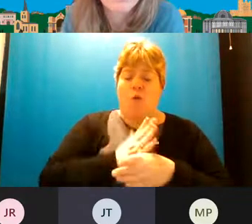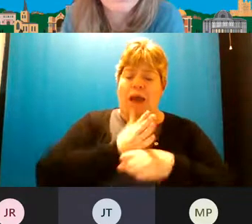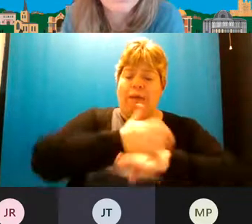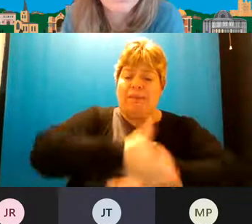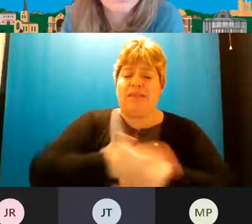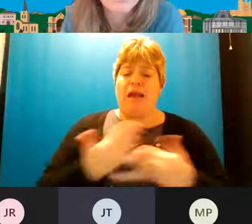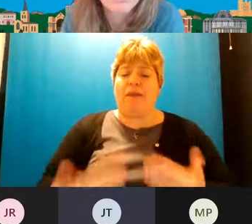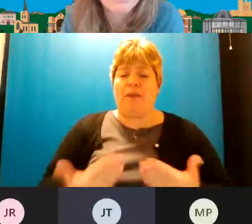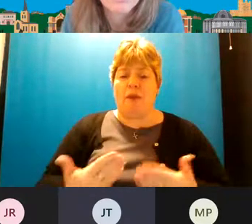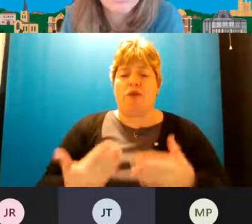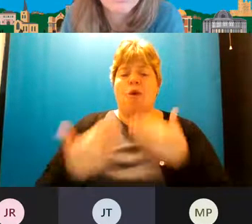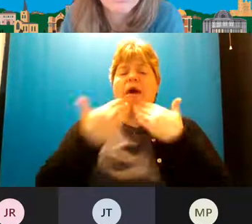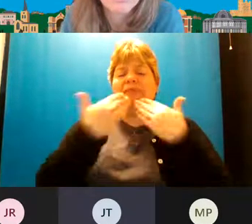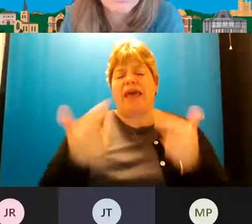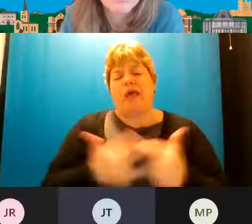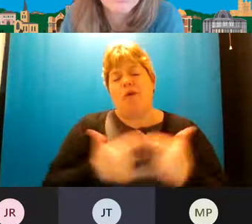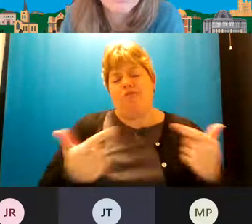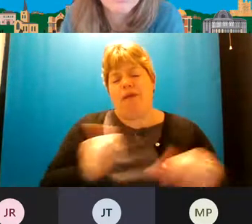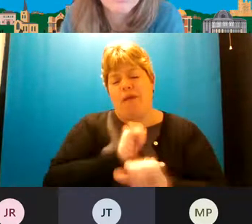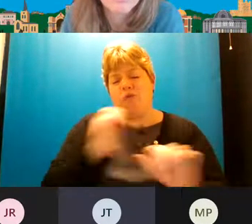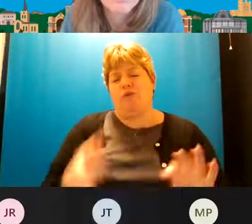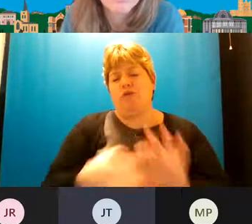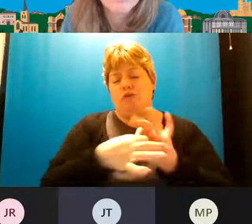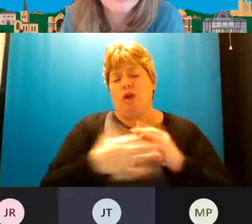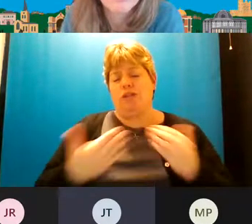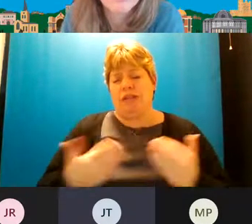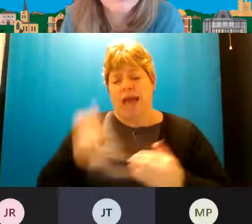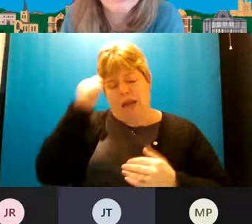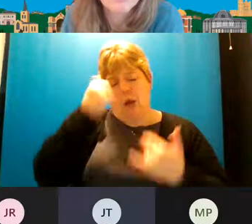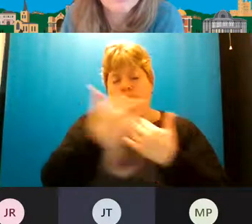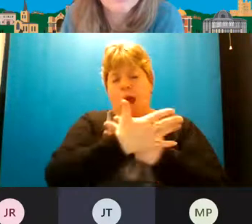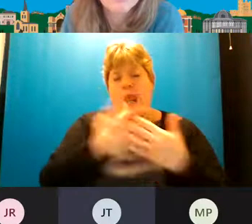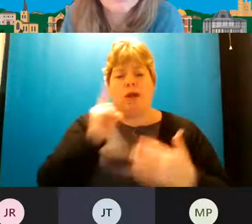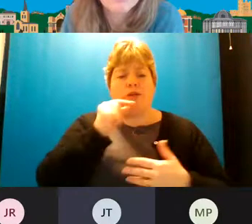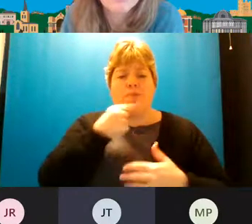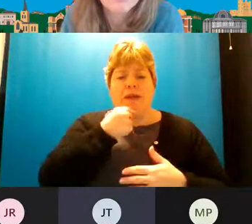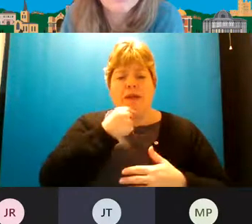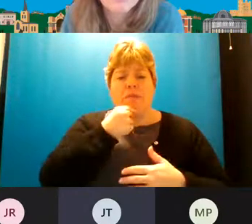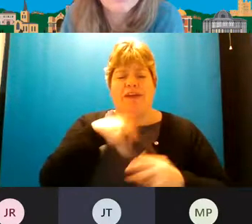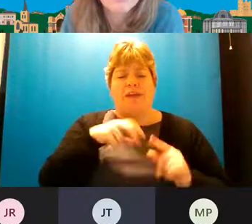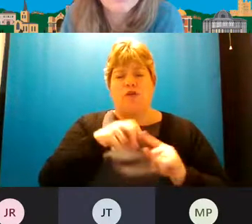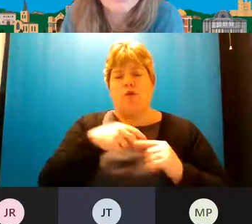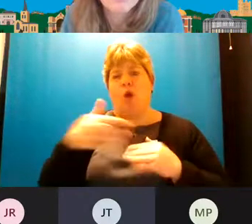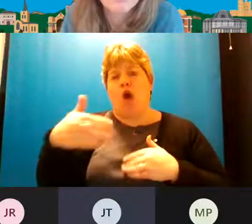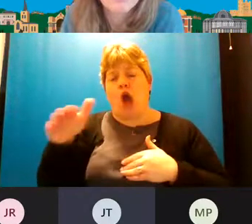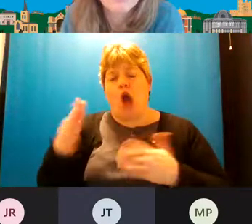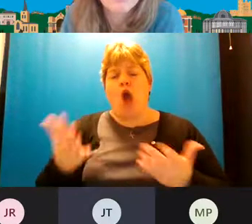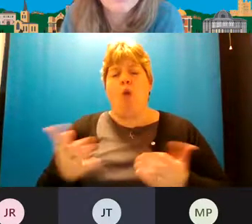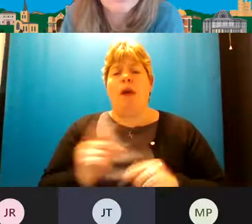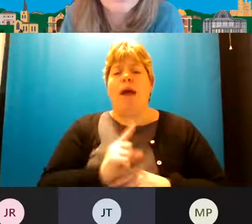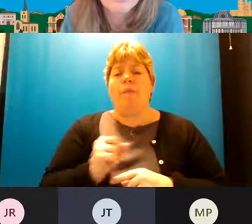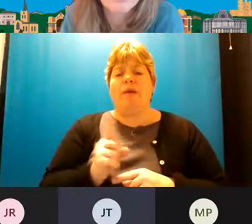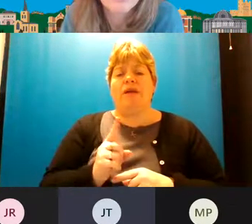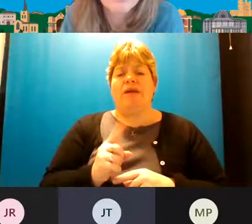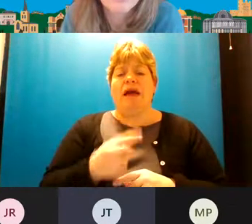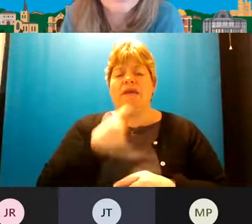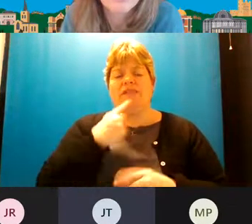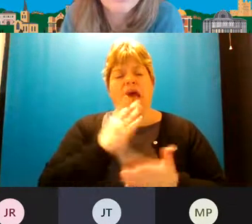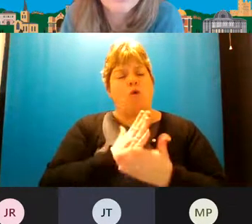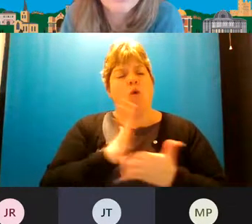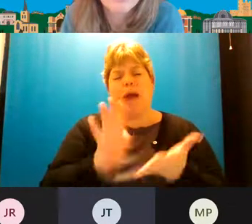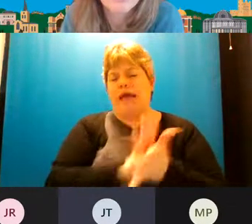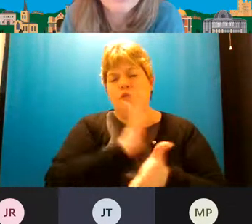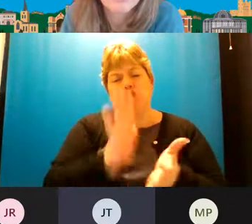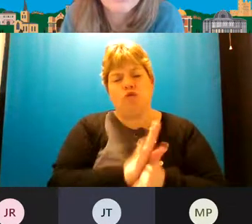at the moment so thank you very much for joining us i know a lot of people have had to drop off but um you know i've said how much they've